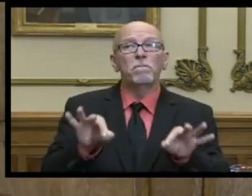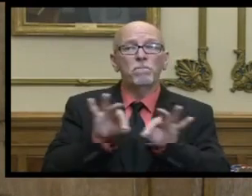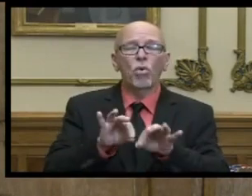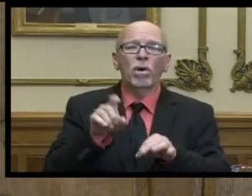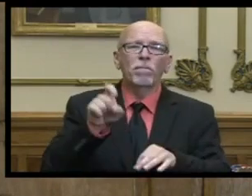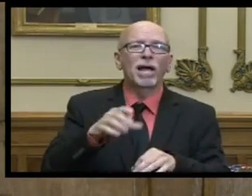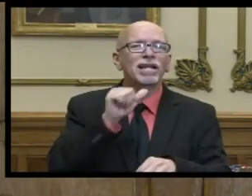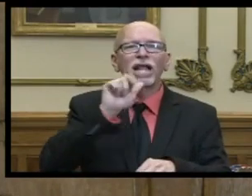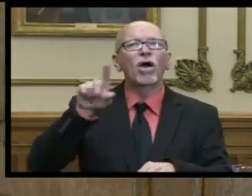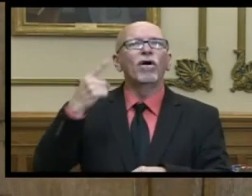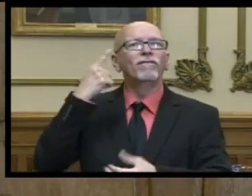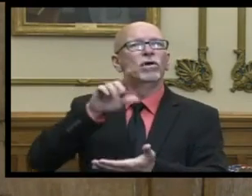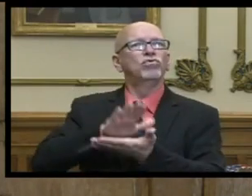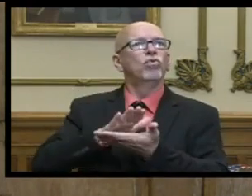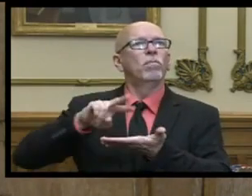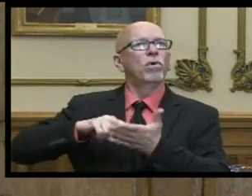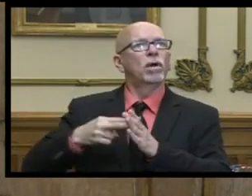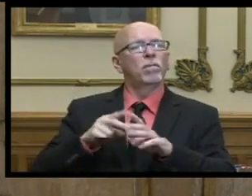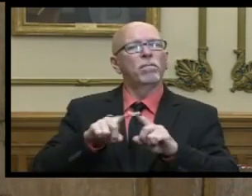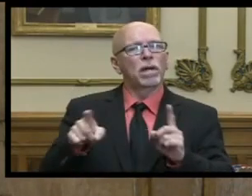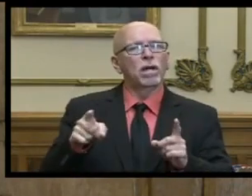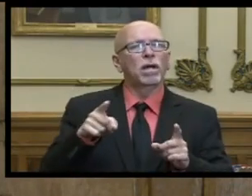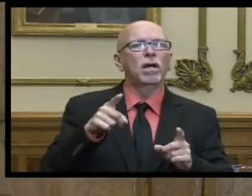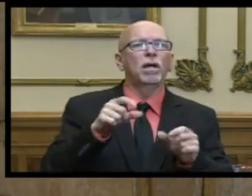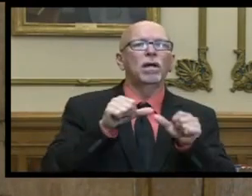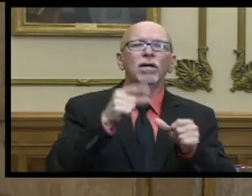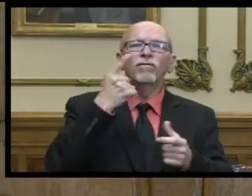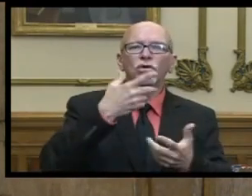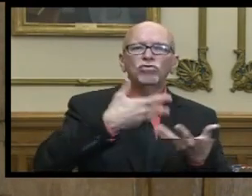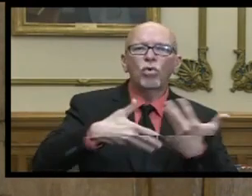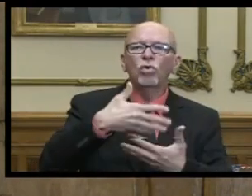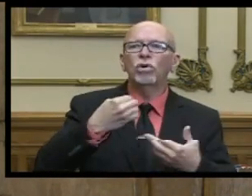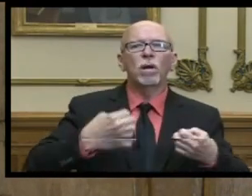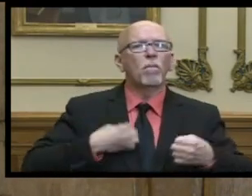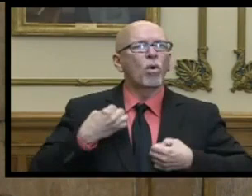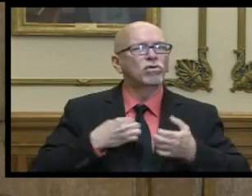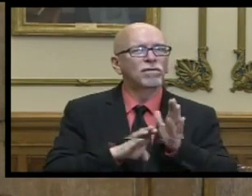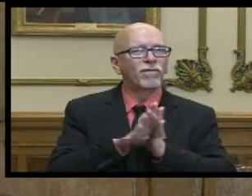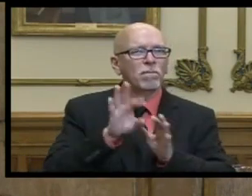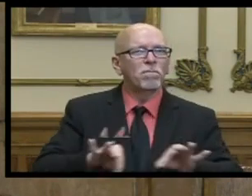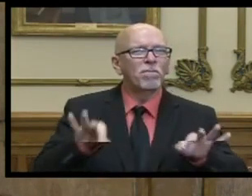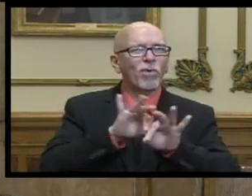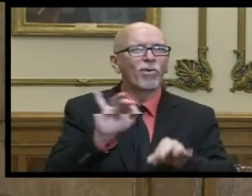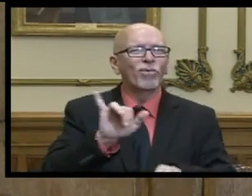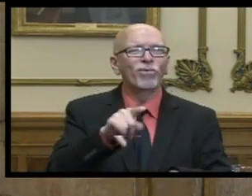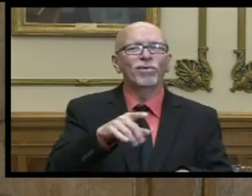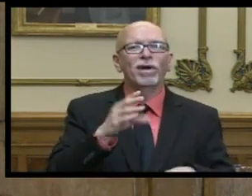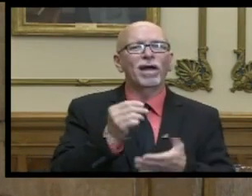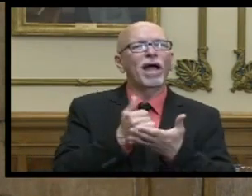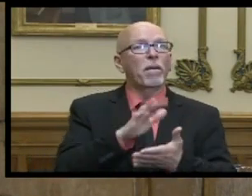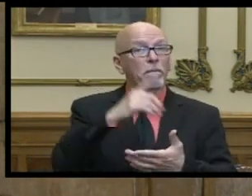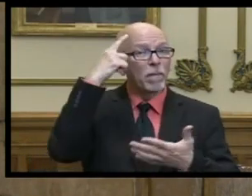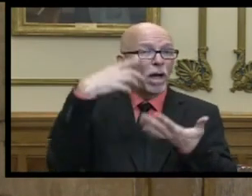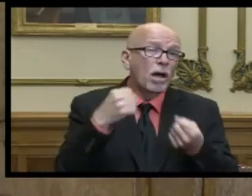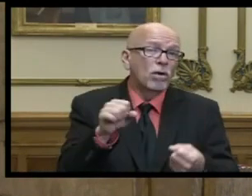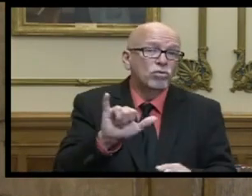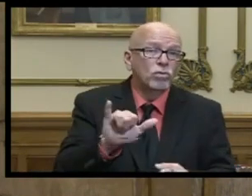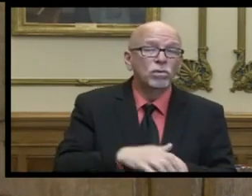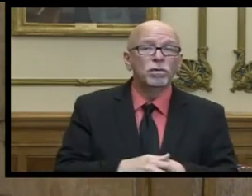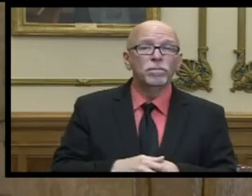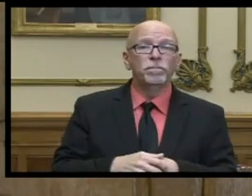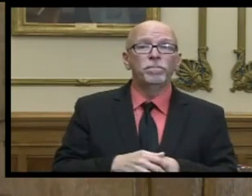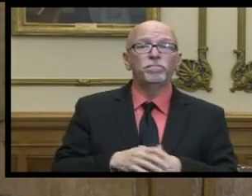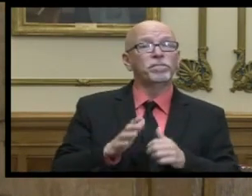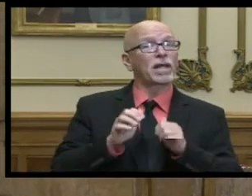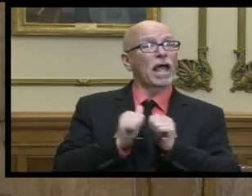not just from an academic standpoint but so that they continue the social and emotional development and also to help their mental health and in order